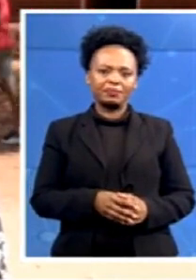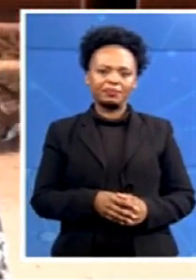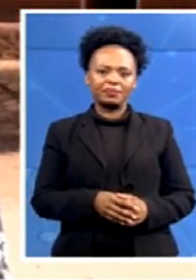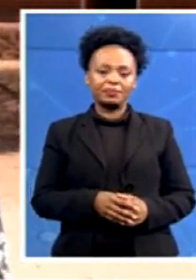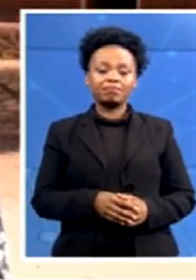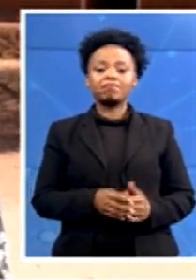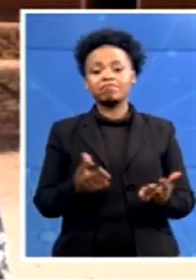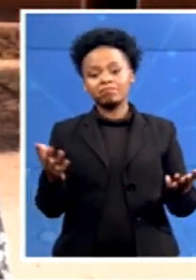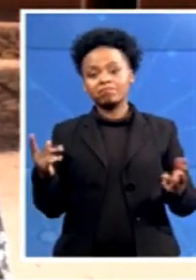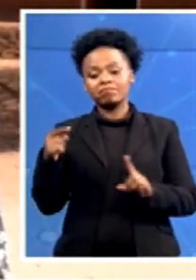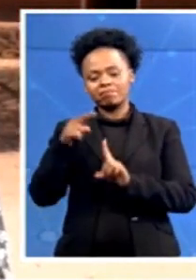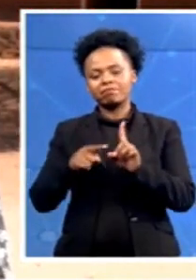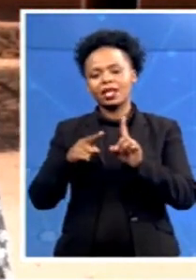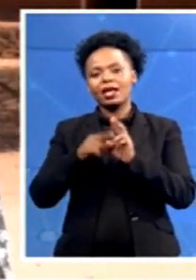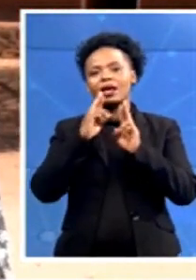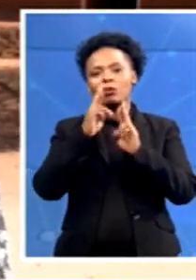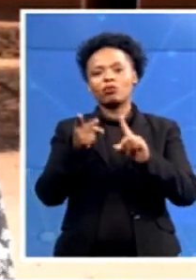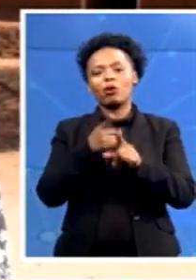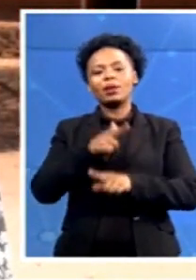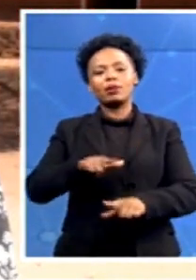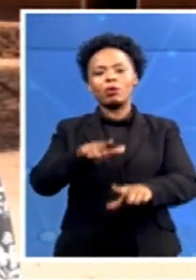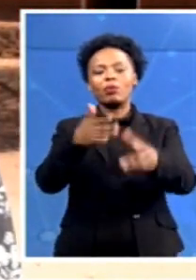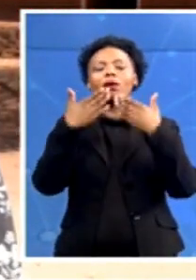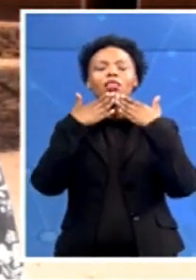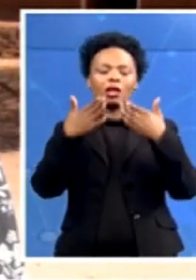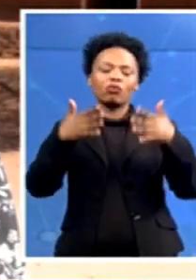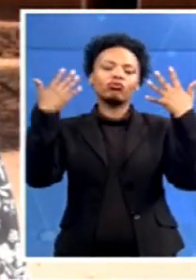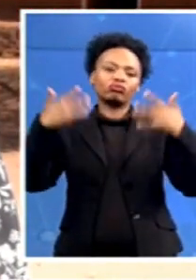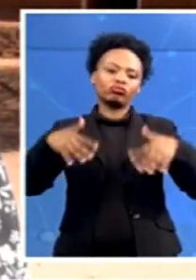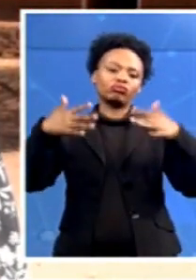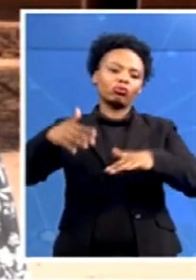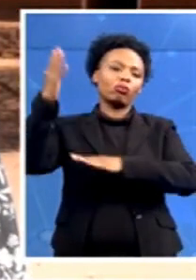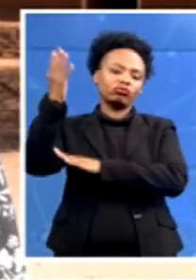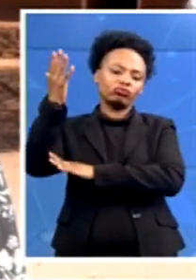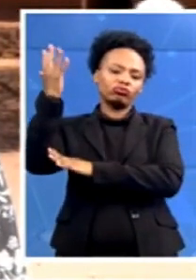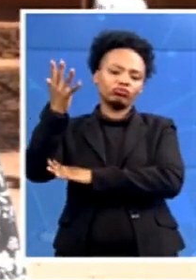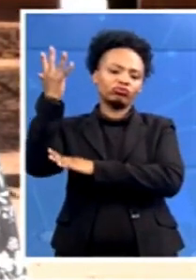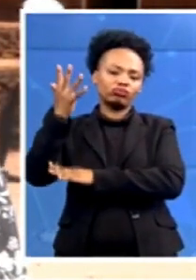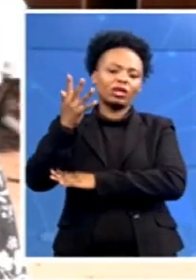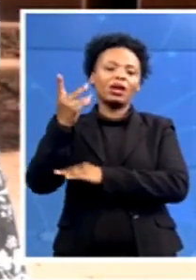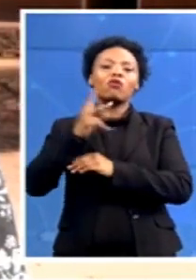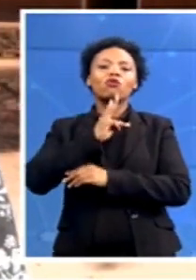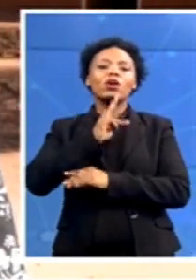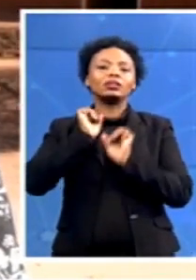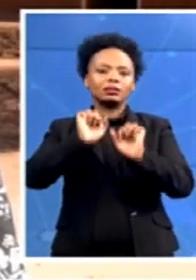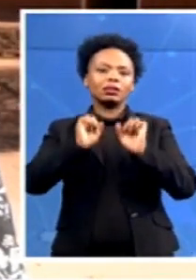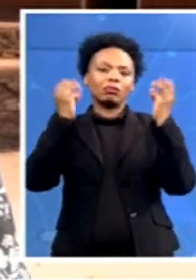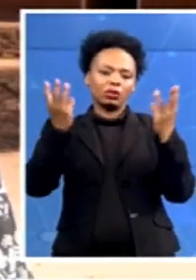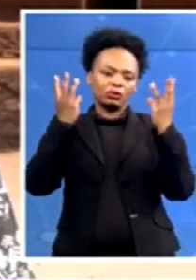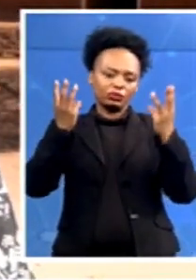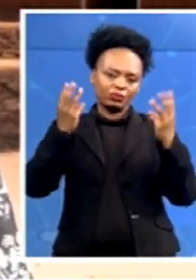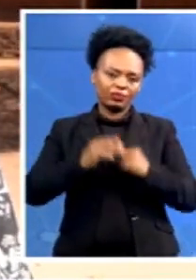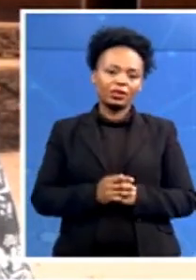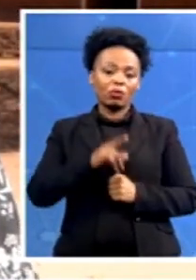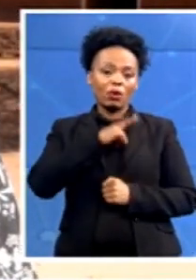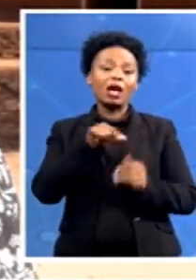very much indeed for bringing us the voices of the people. That's what it boils down to, isn't it? Hearing from what the people are going through,